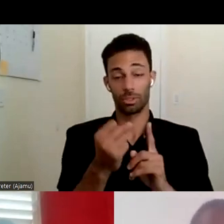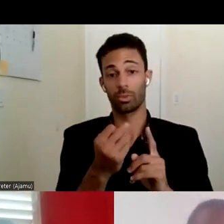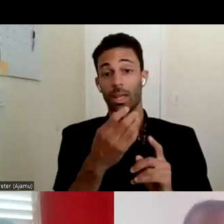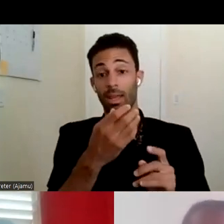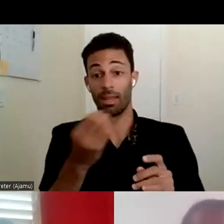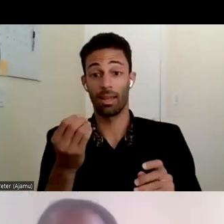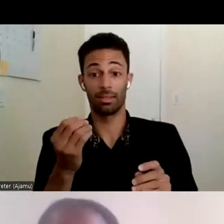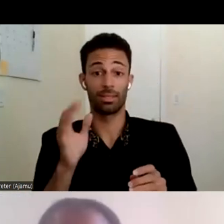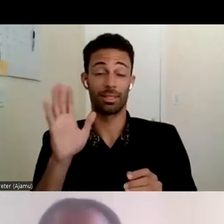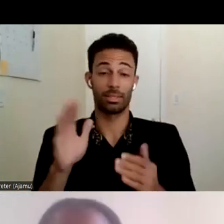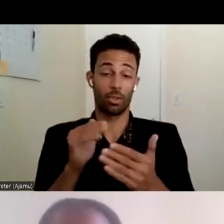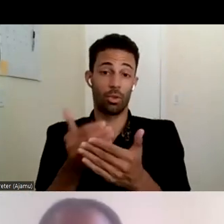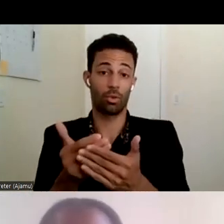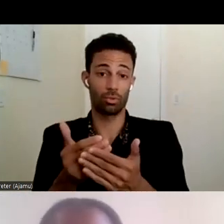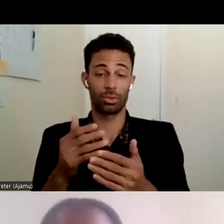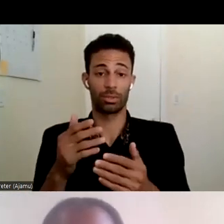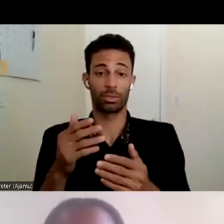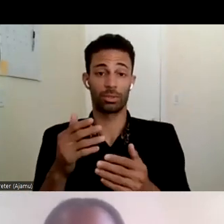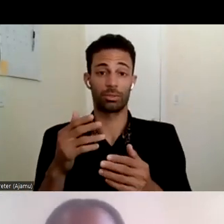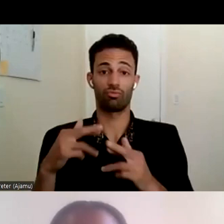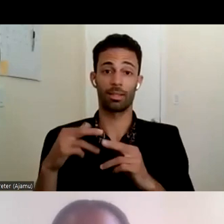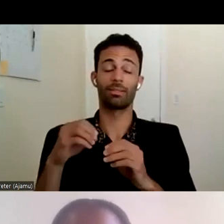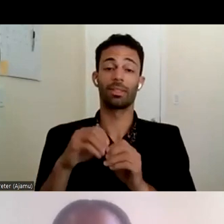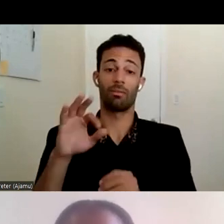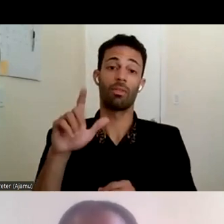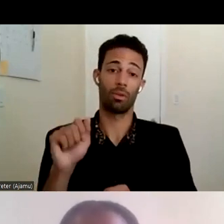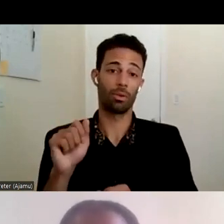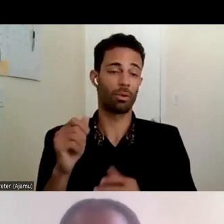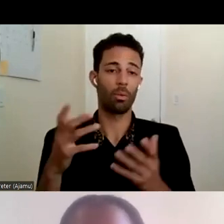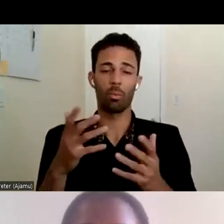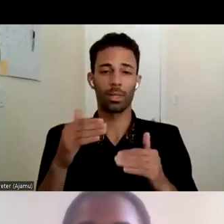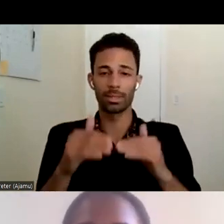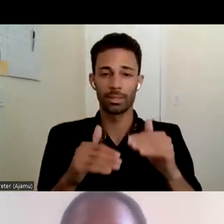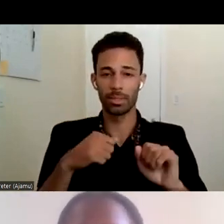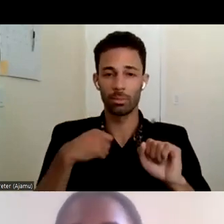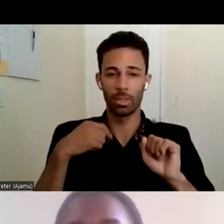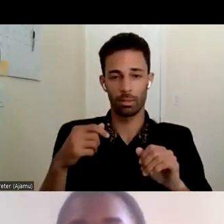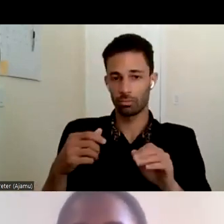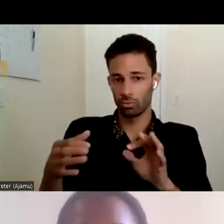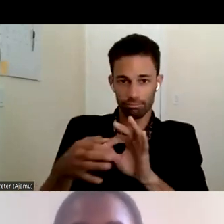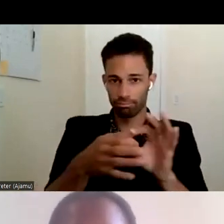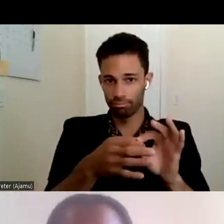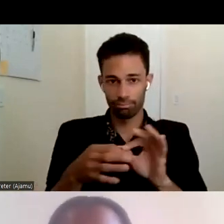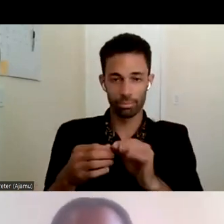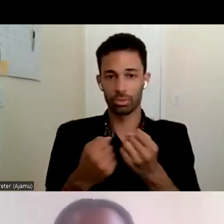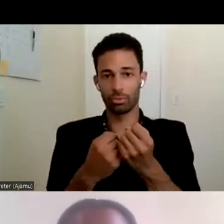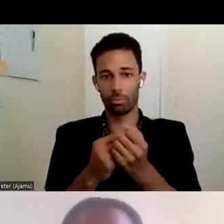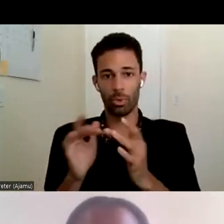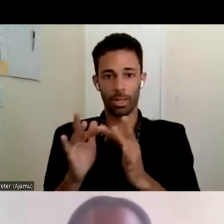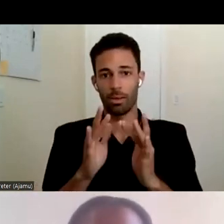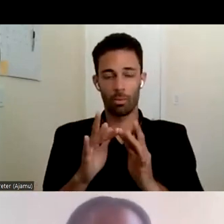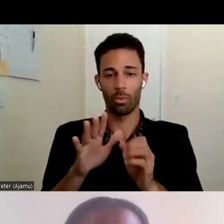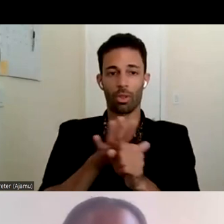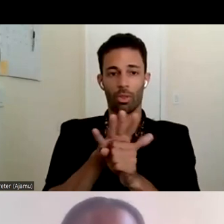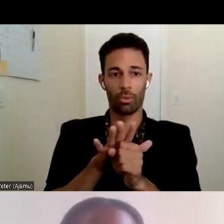is in Florida and what steps can we take to establish a support network for him locally? How can community organizations